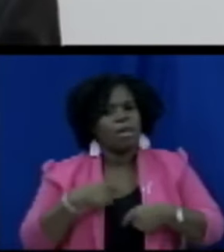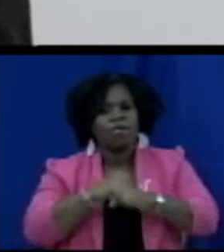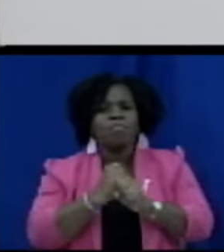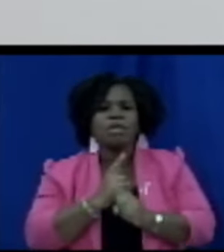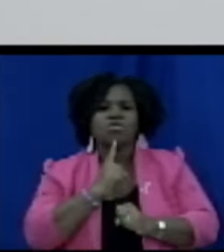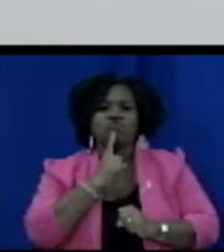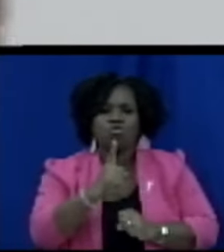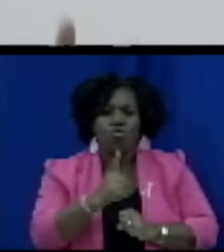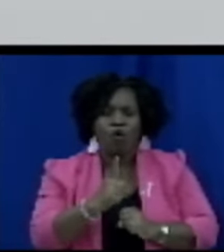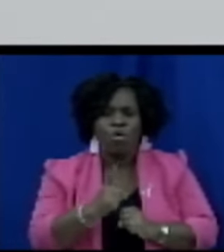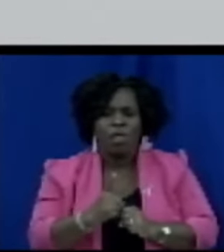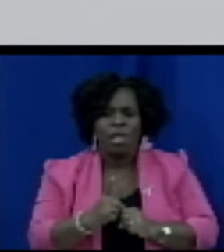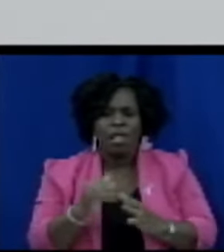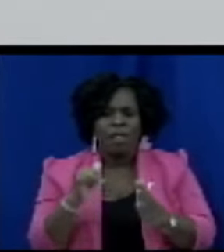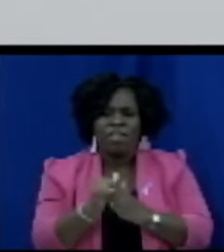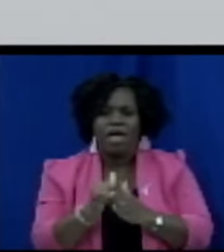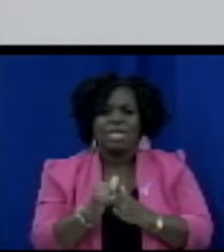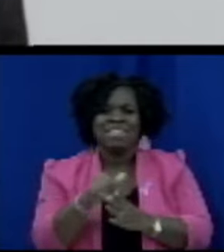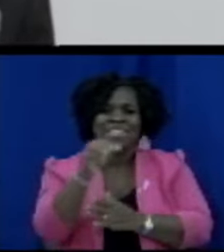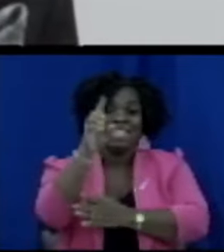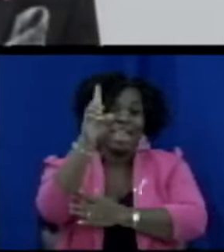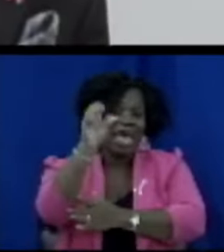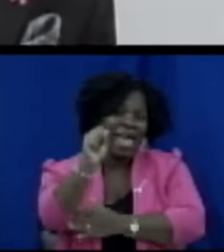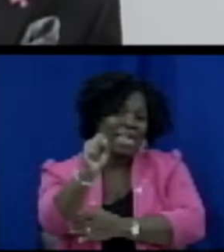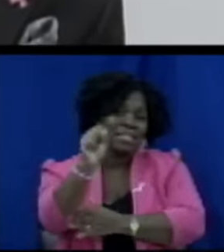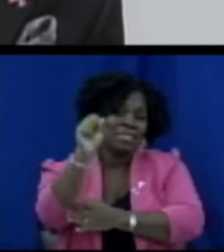sustainable development goals are achieved